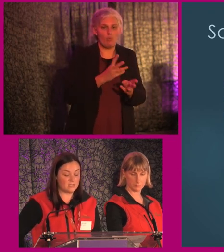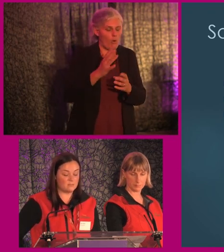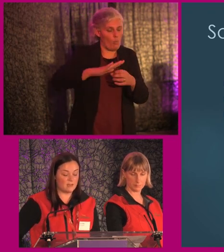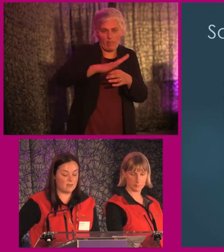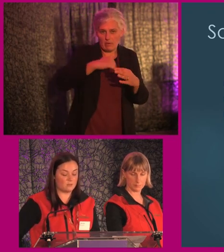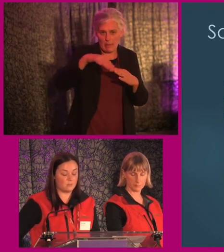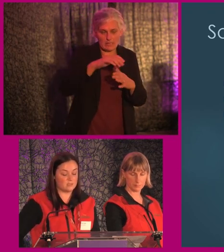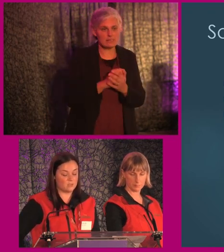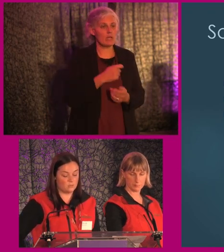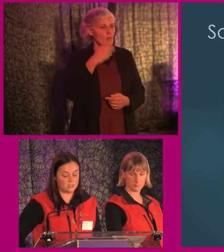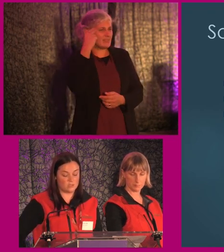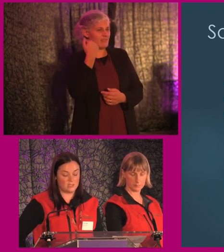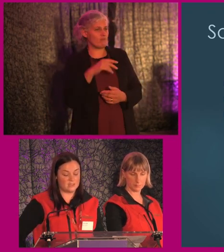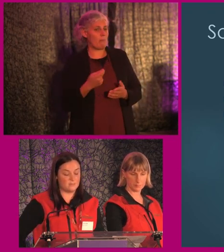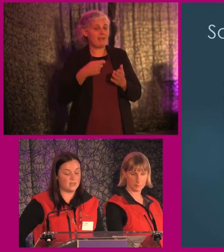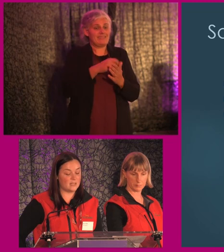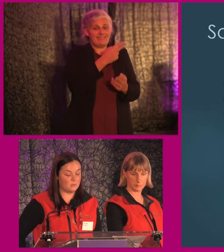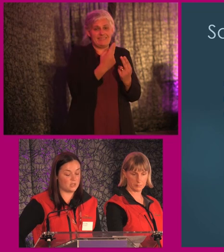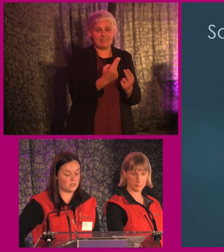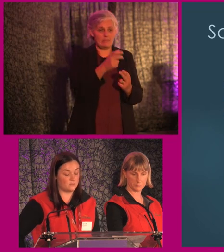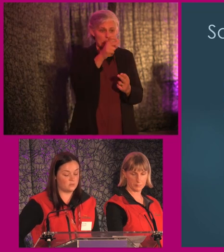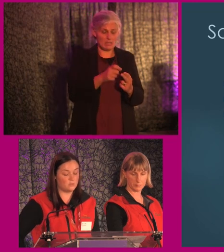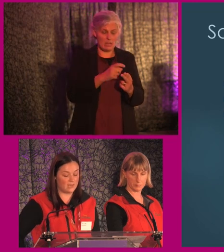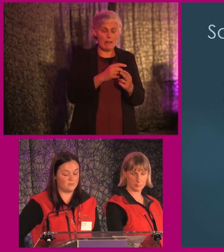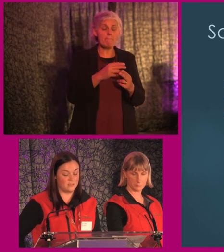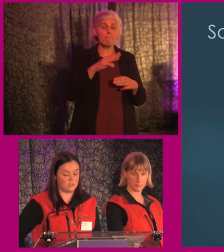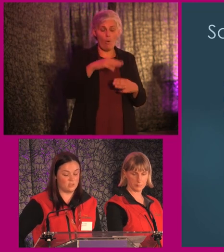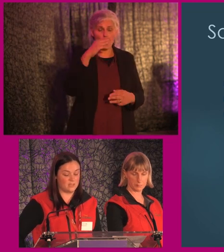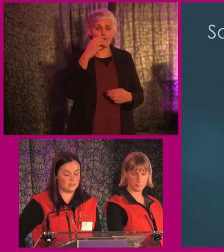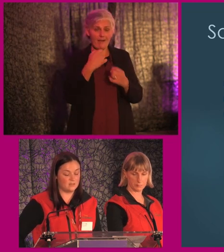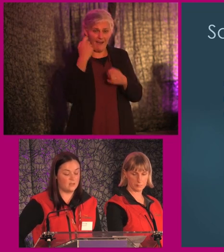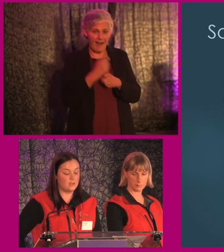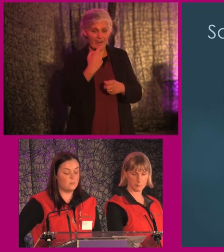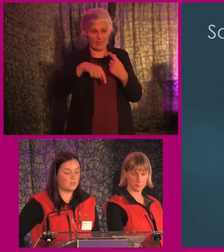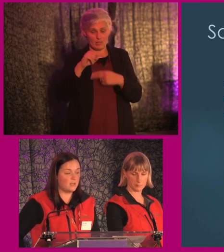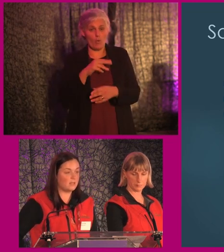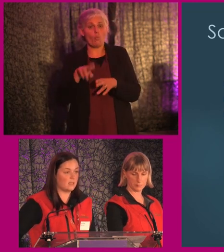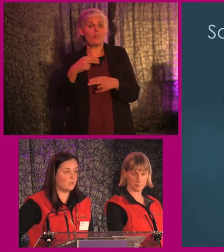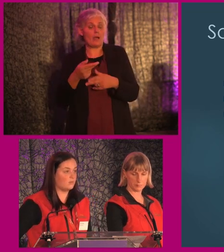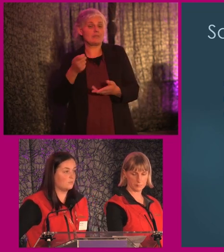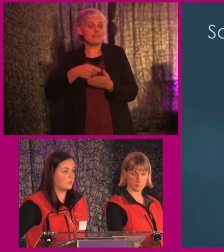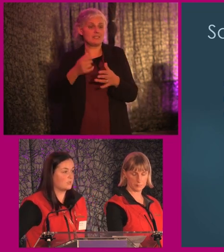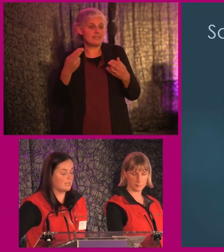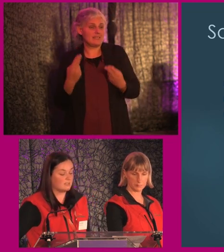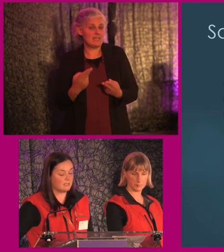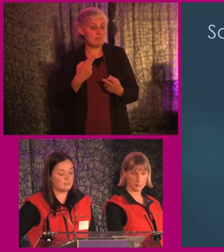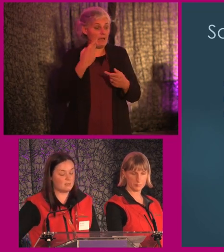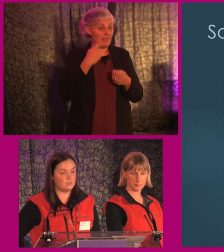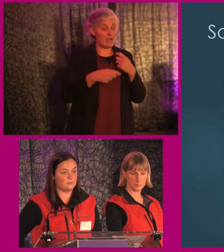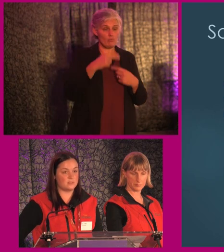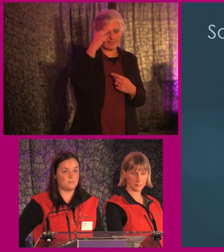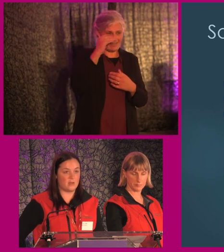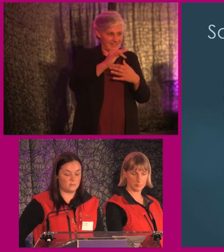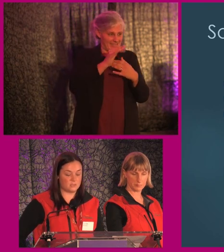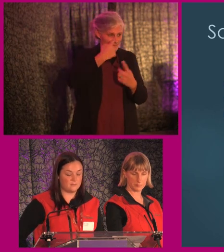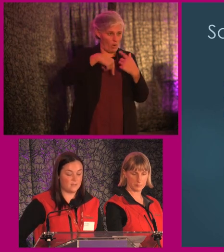understand it can be hard for a person with no additional needs making it that much harder for those who will have the additional needs. But the main thing that we have come to understand is that safety